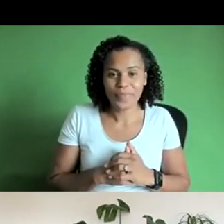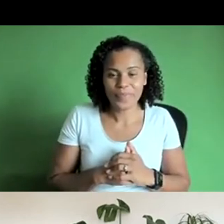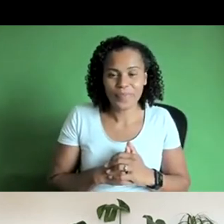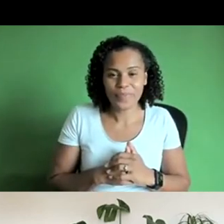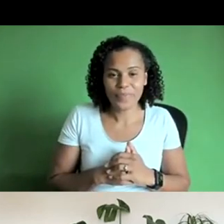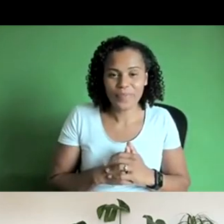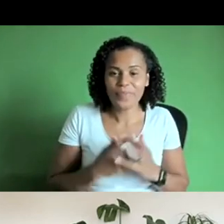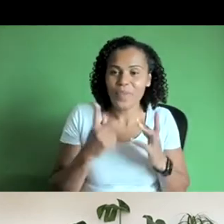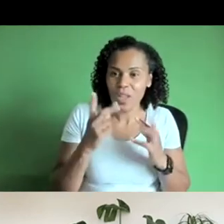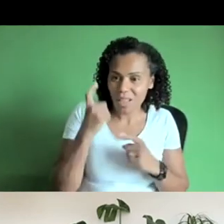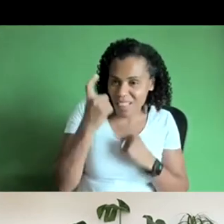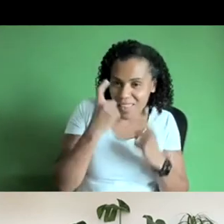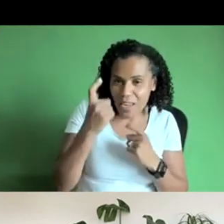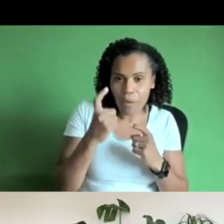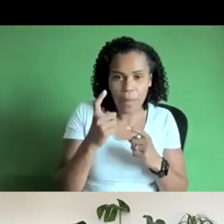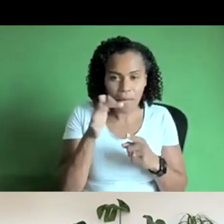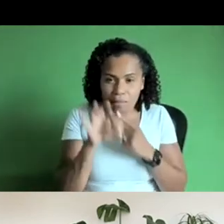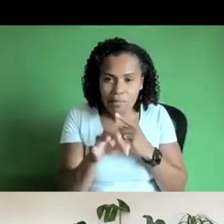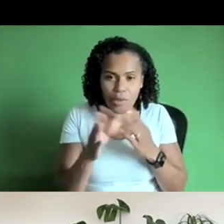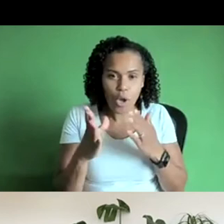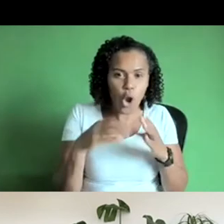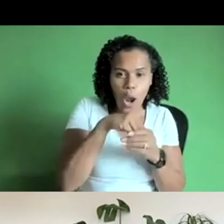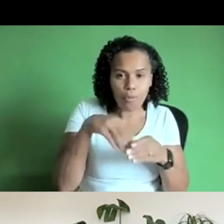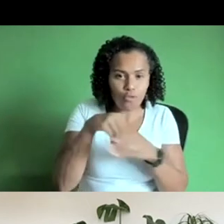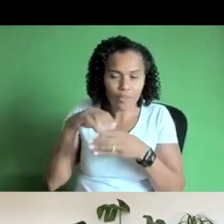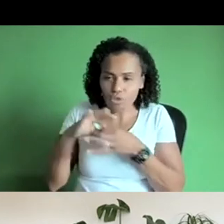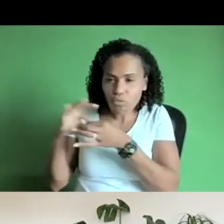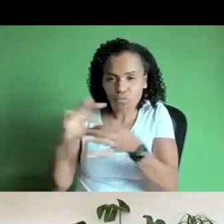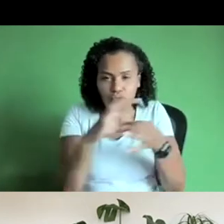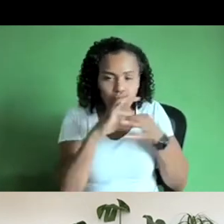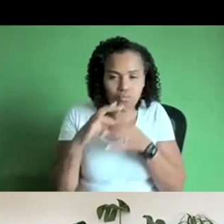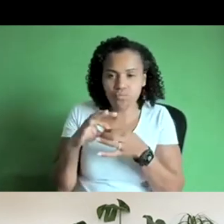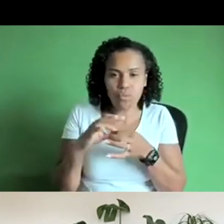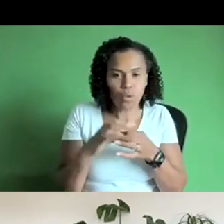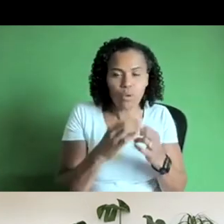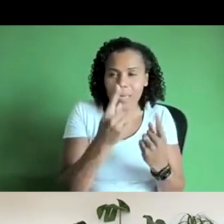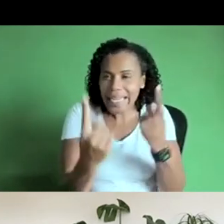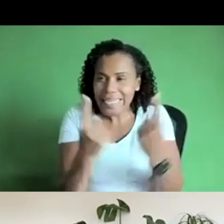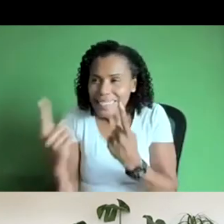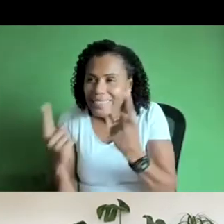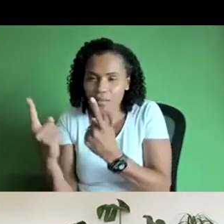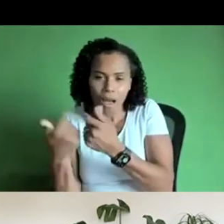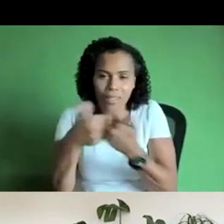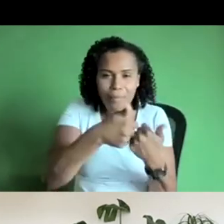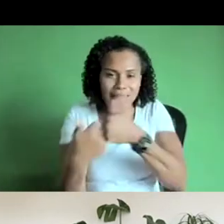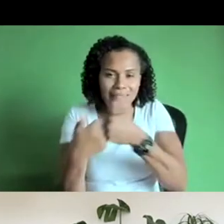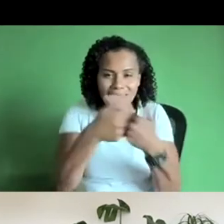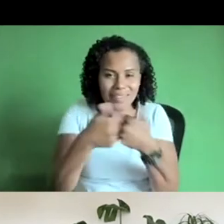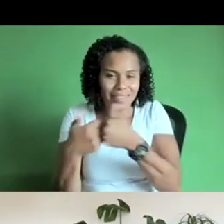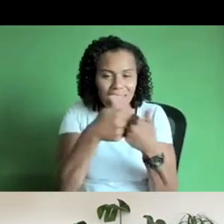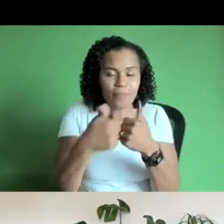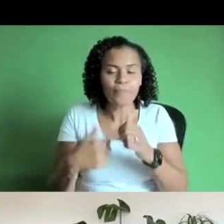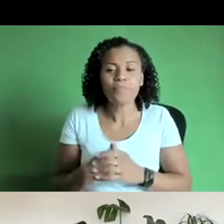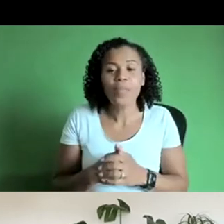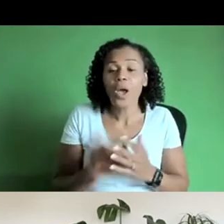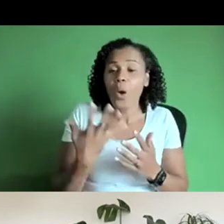of collaboration and interdependence um so what we're going to do is kind of um there's two questions really